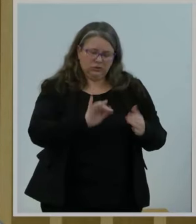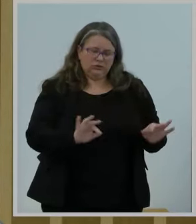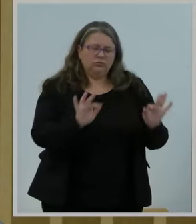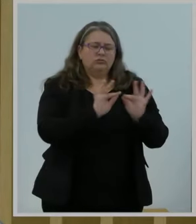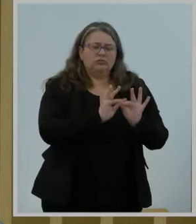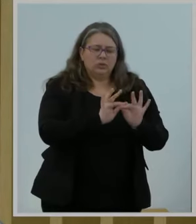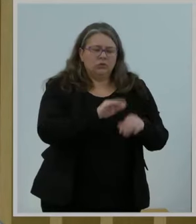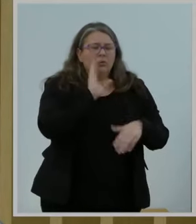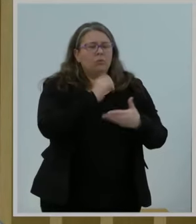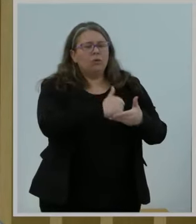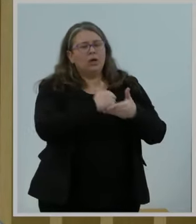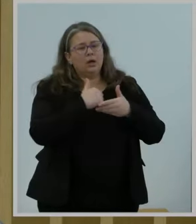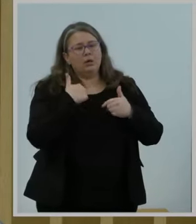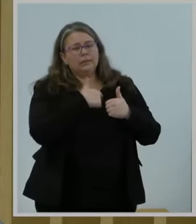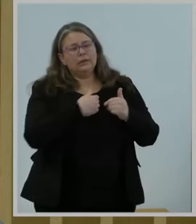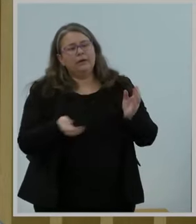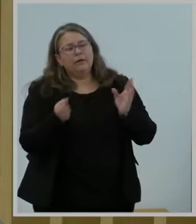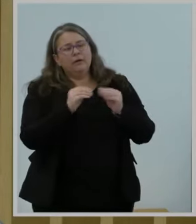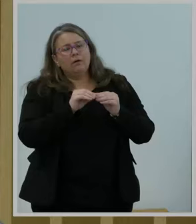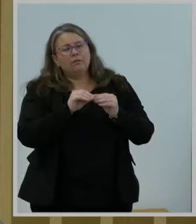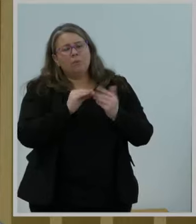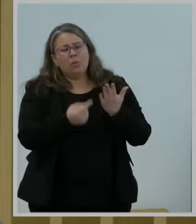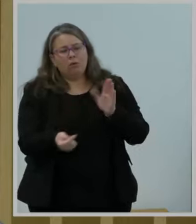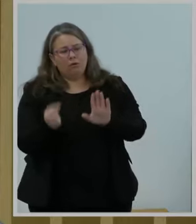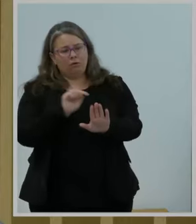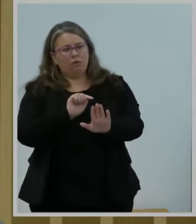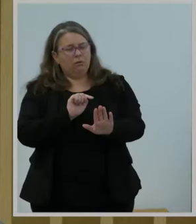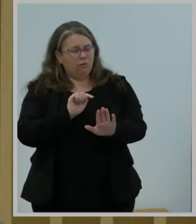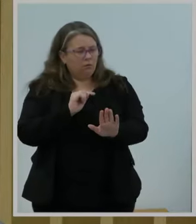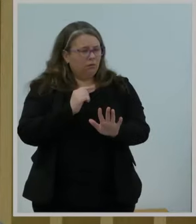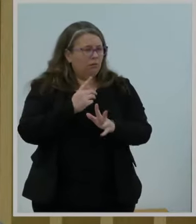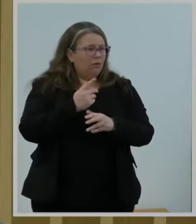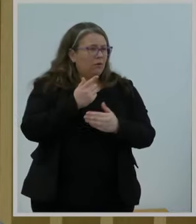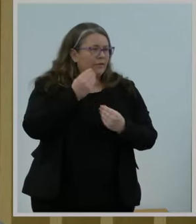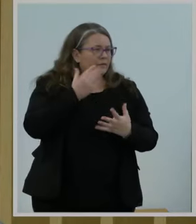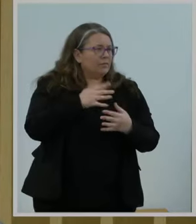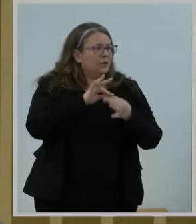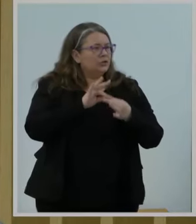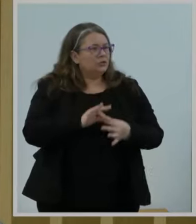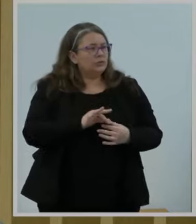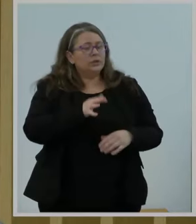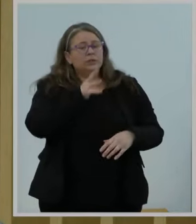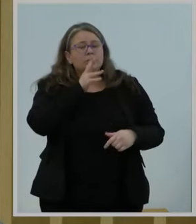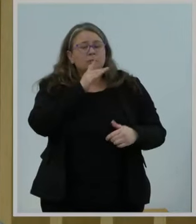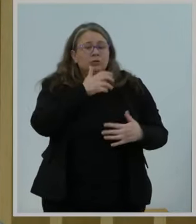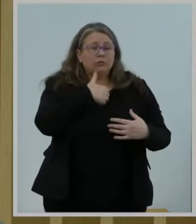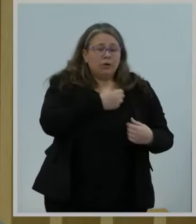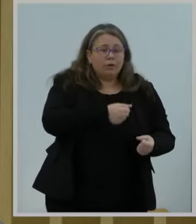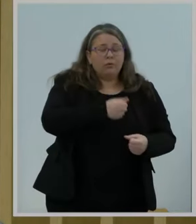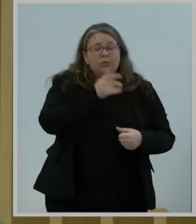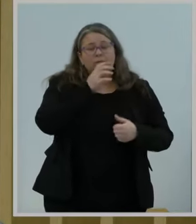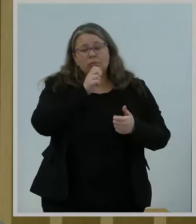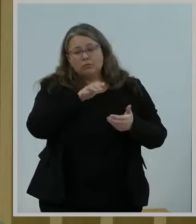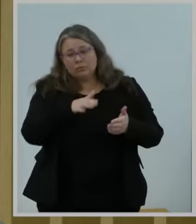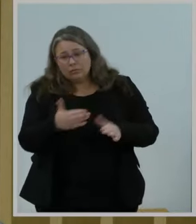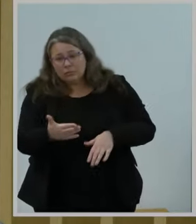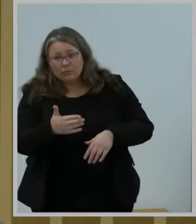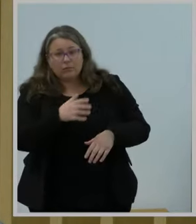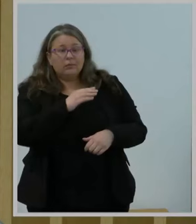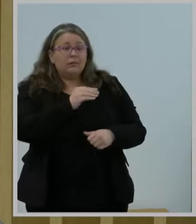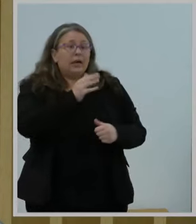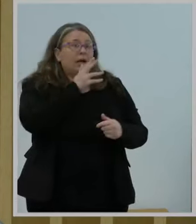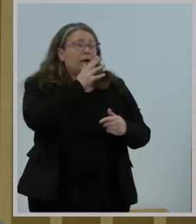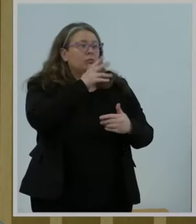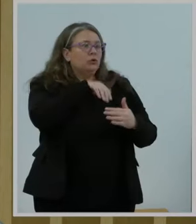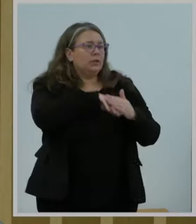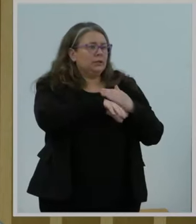mortality and morbidity rates as it relates to broadband access. I'm glad that the NOI before us seeks comment on